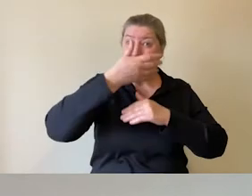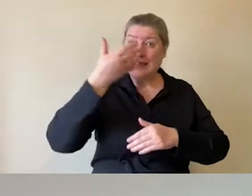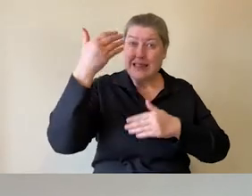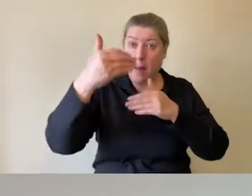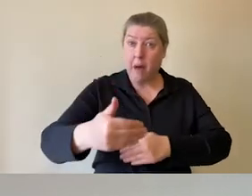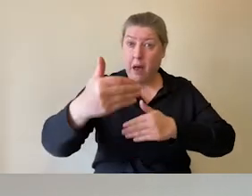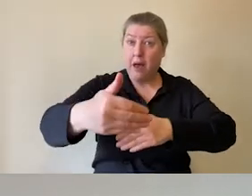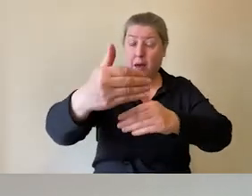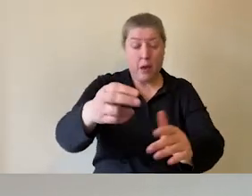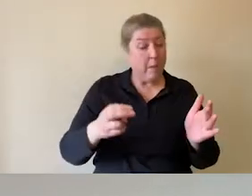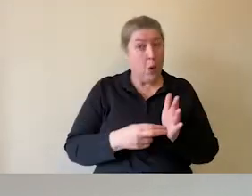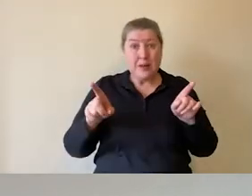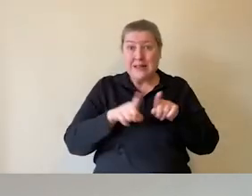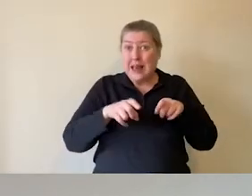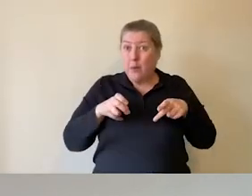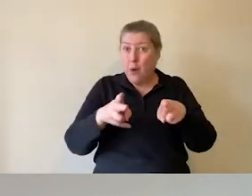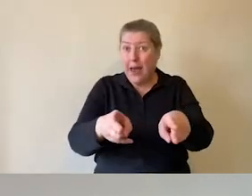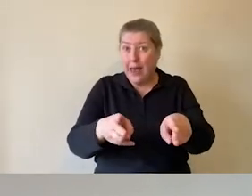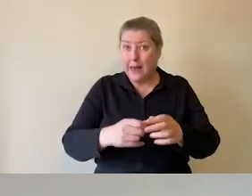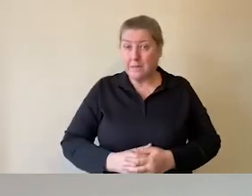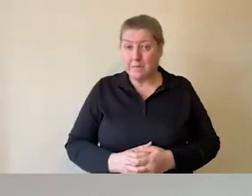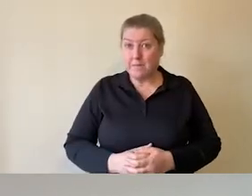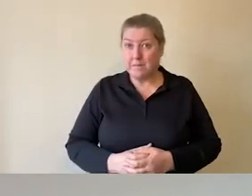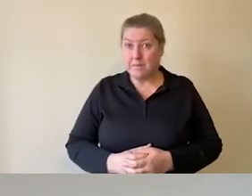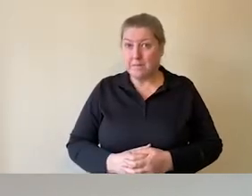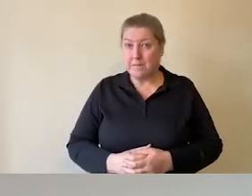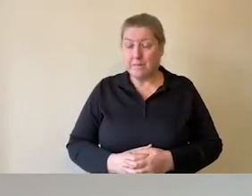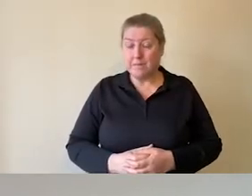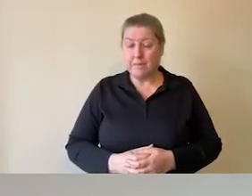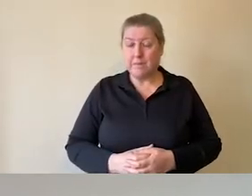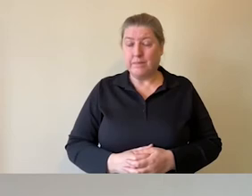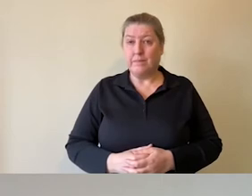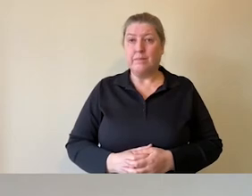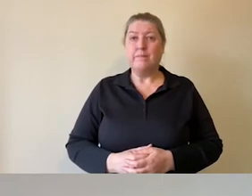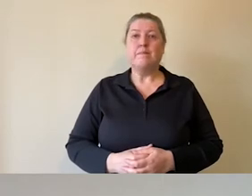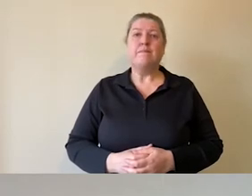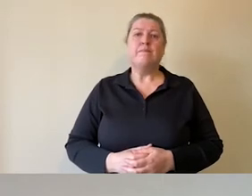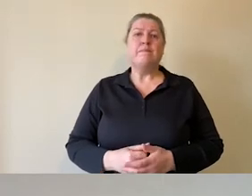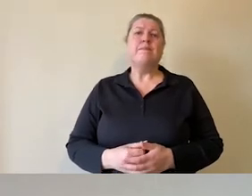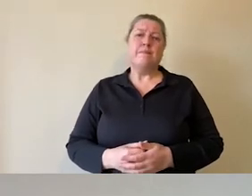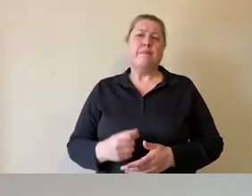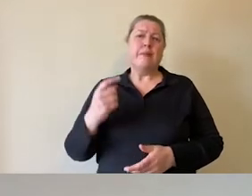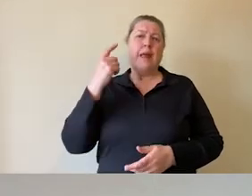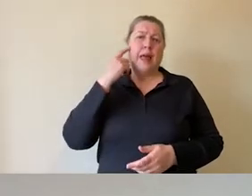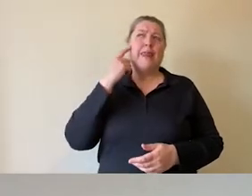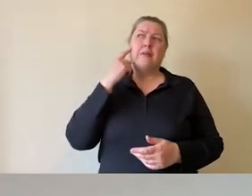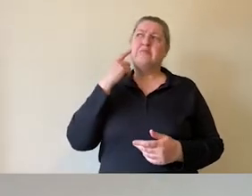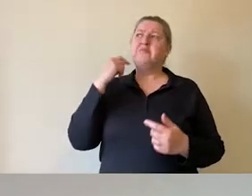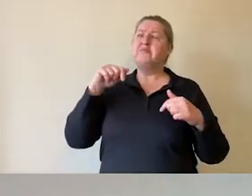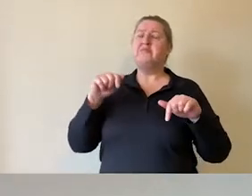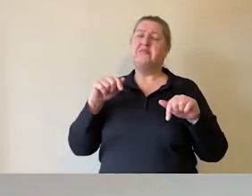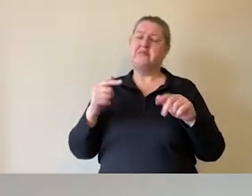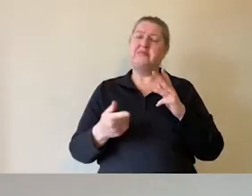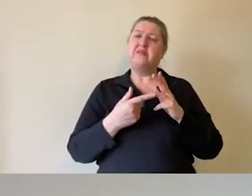exactly the same way as any of our mainstream workshops. And I think this would be one of my other top tips.